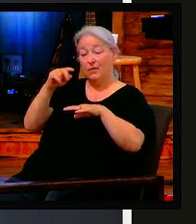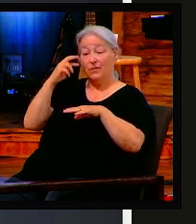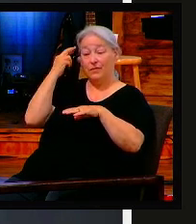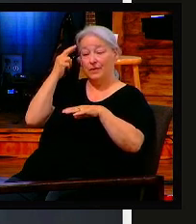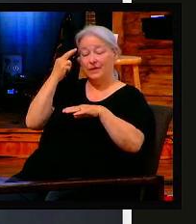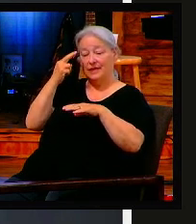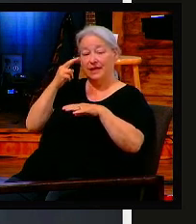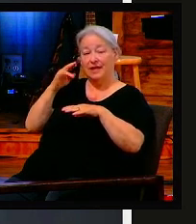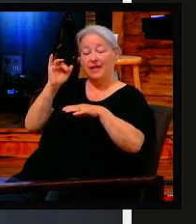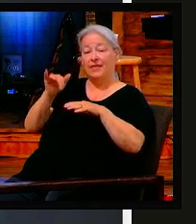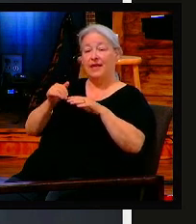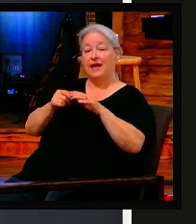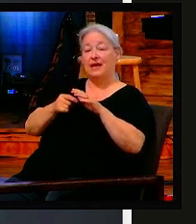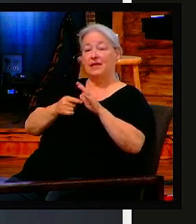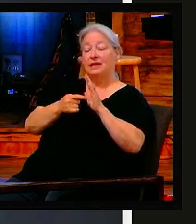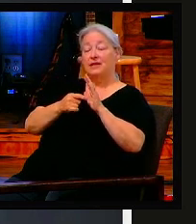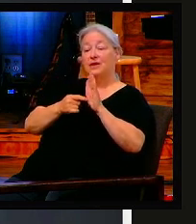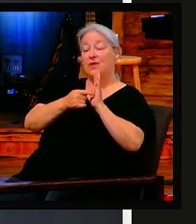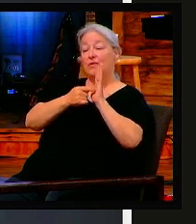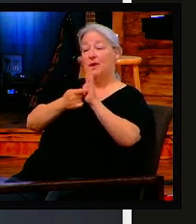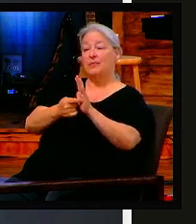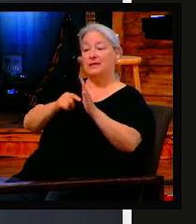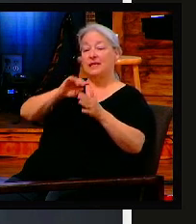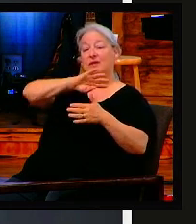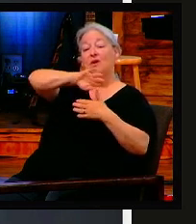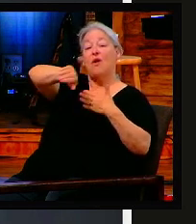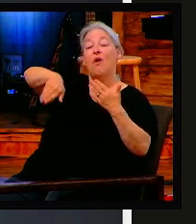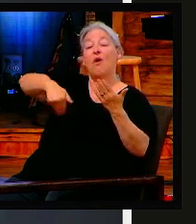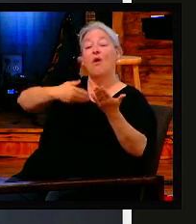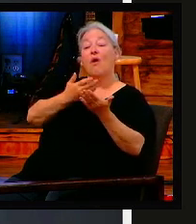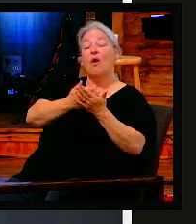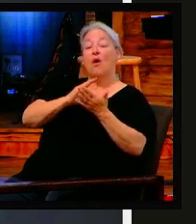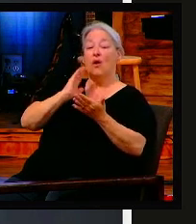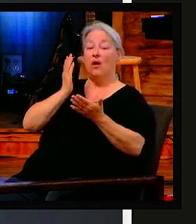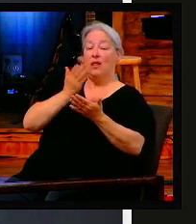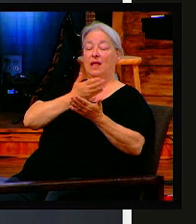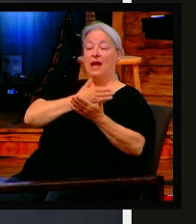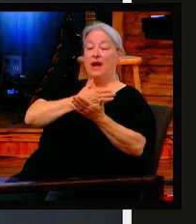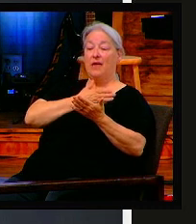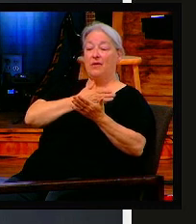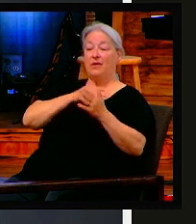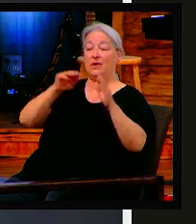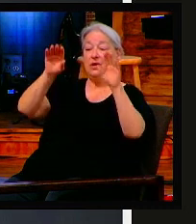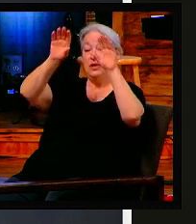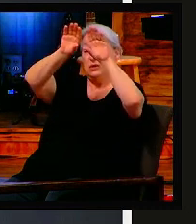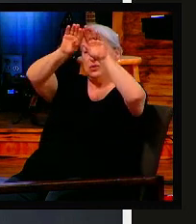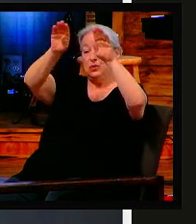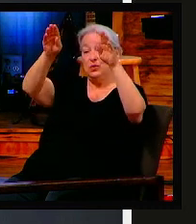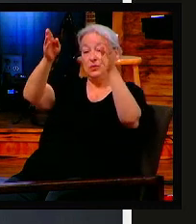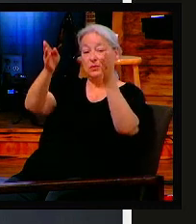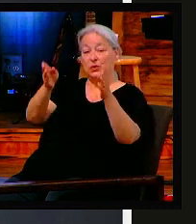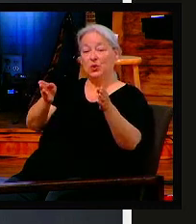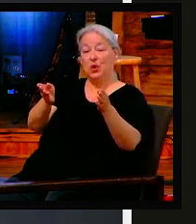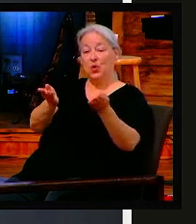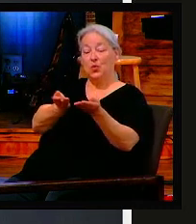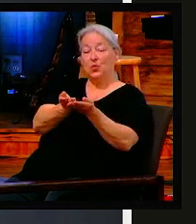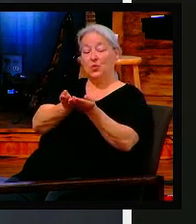That represents all of our gravestones, every one of us. We don't know the date, but